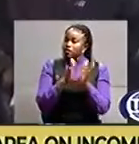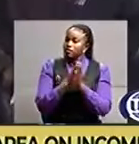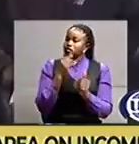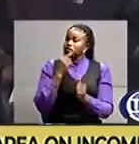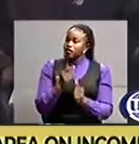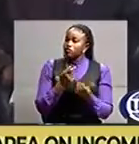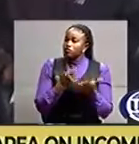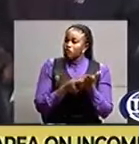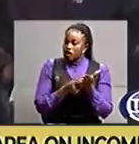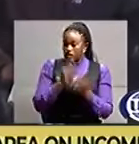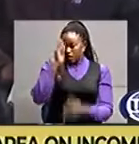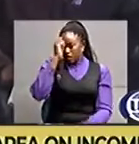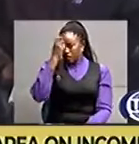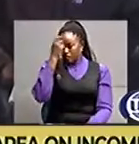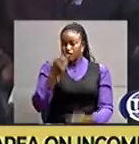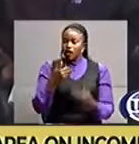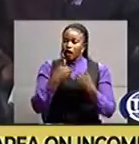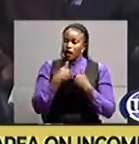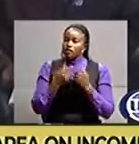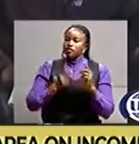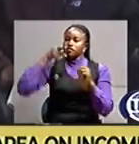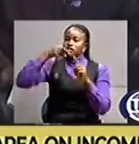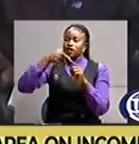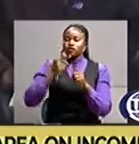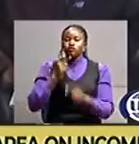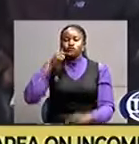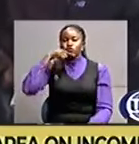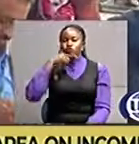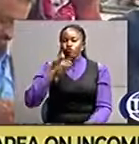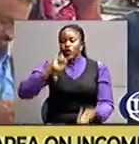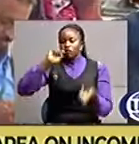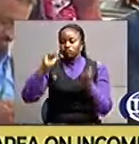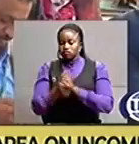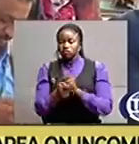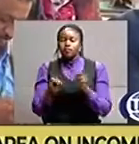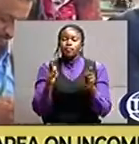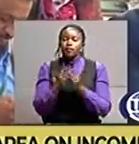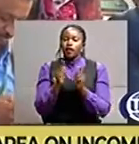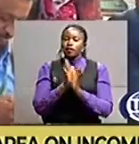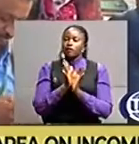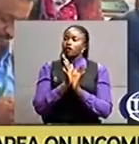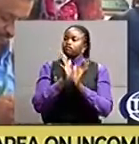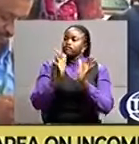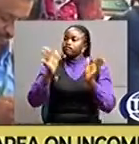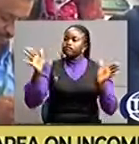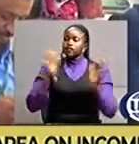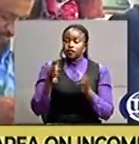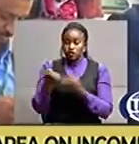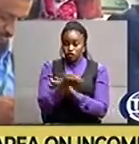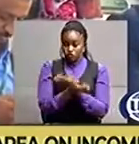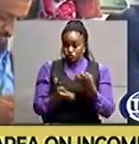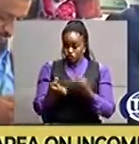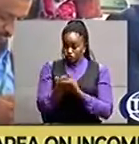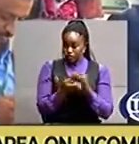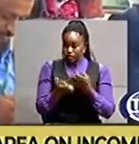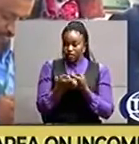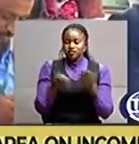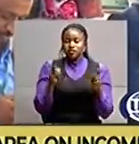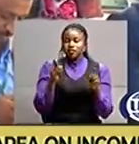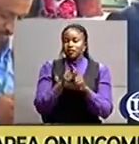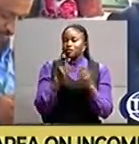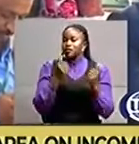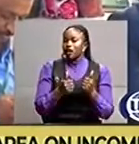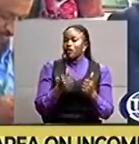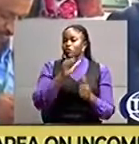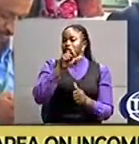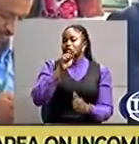government of uganda has got the targets of social transformation and diversification of the economy with the state leading